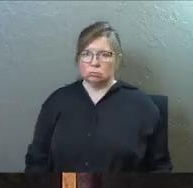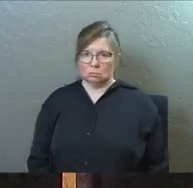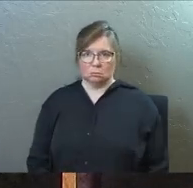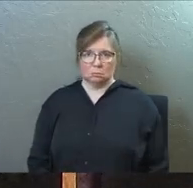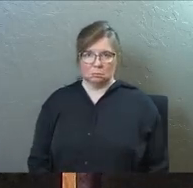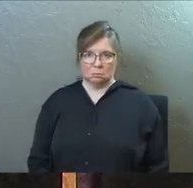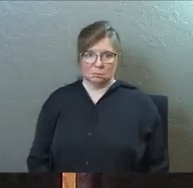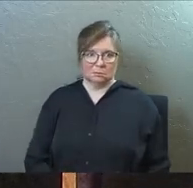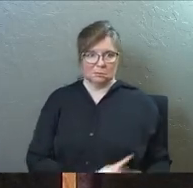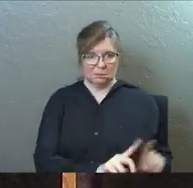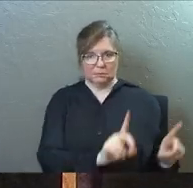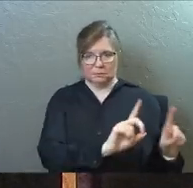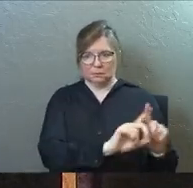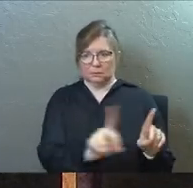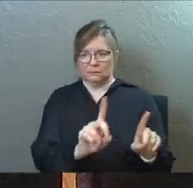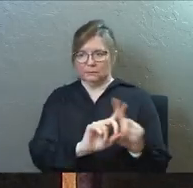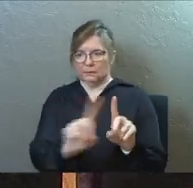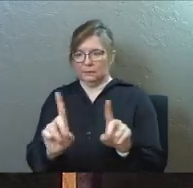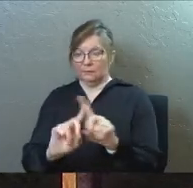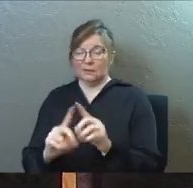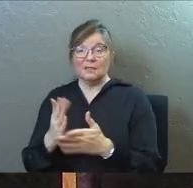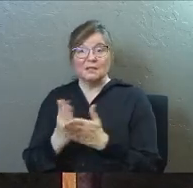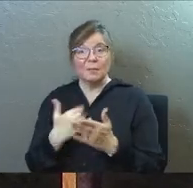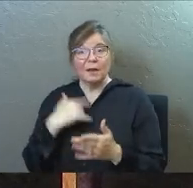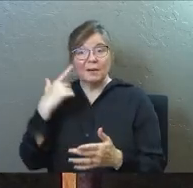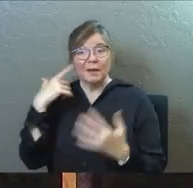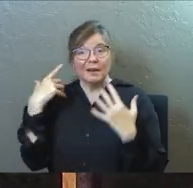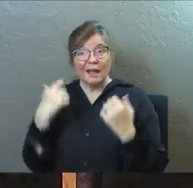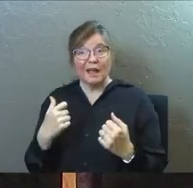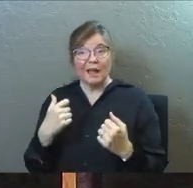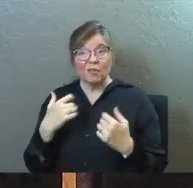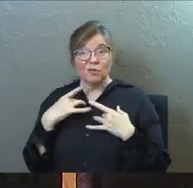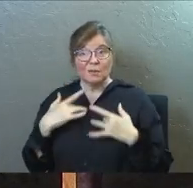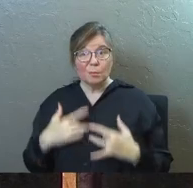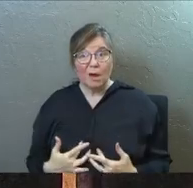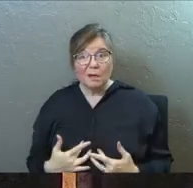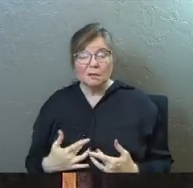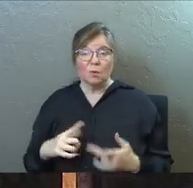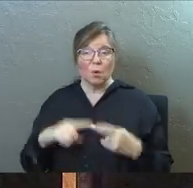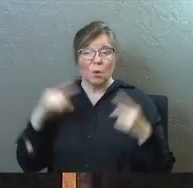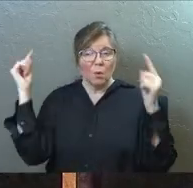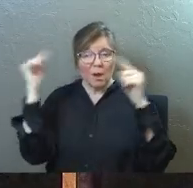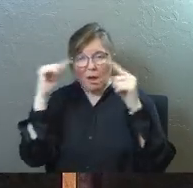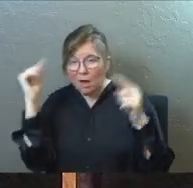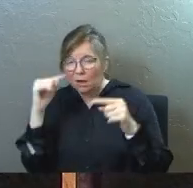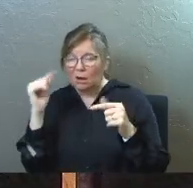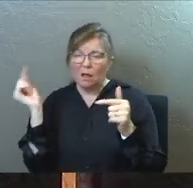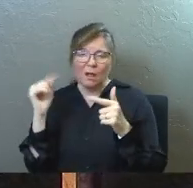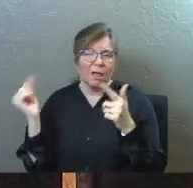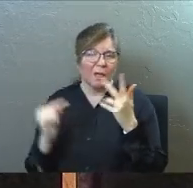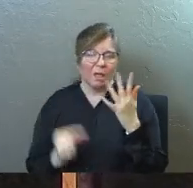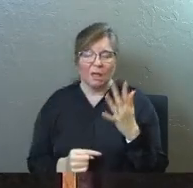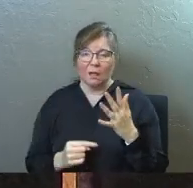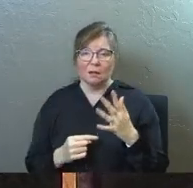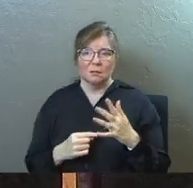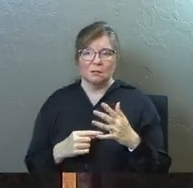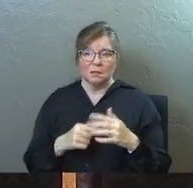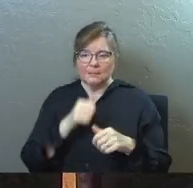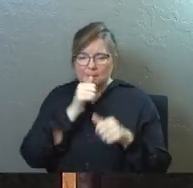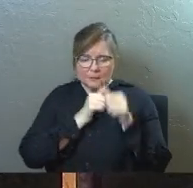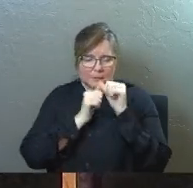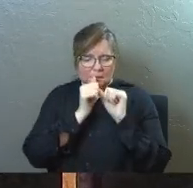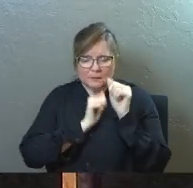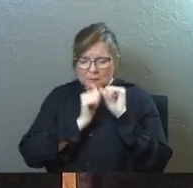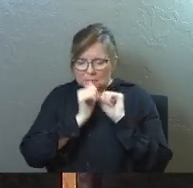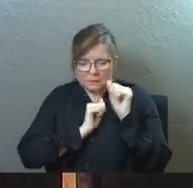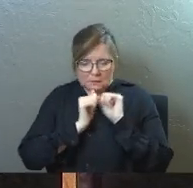Some of you are overwhelmed with mental health issues and depression or headaches or whatever kind of terminal pain that you're